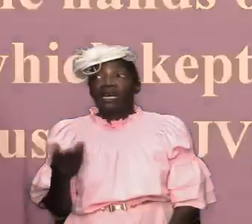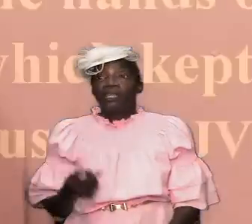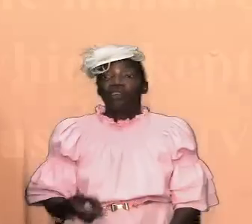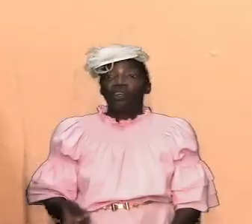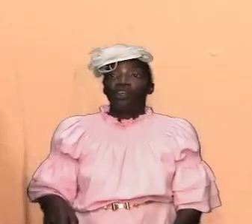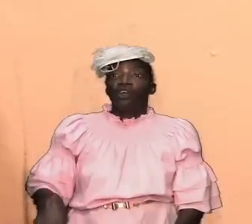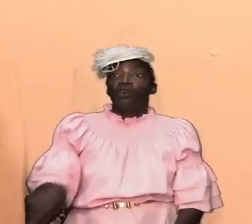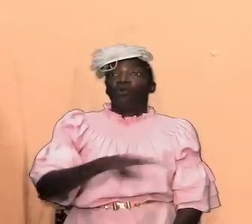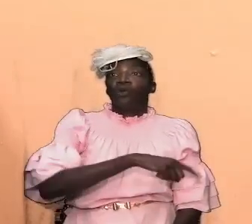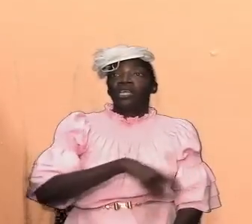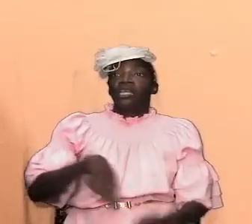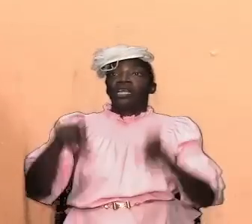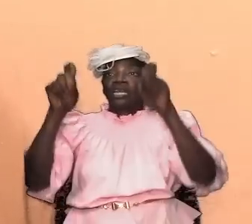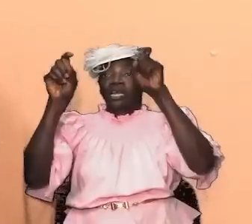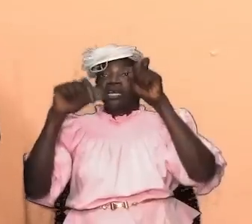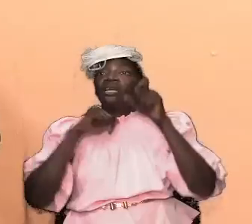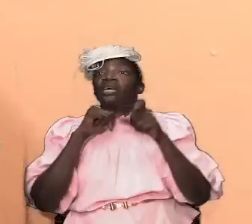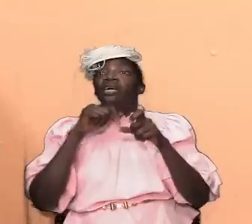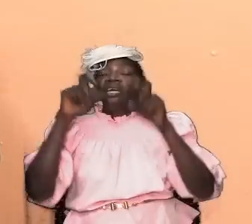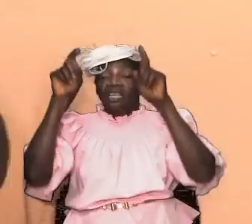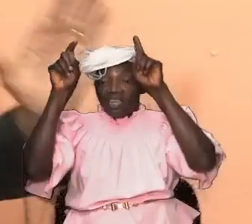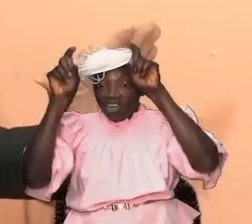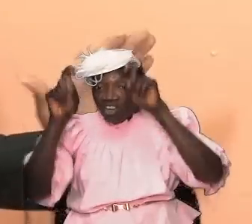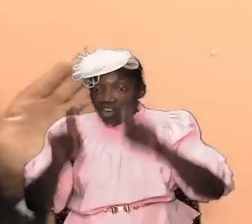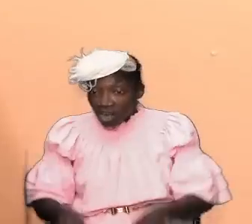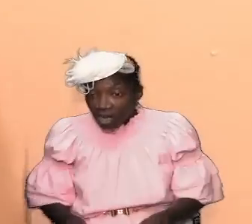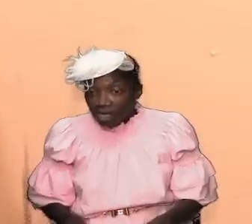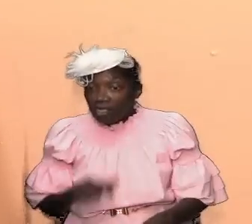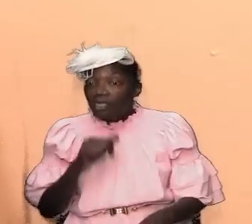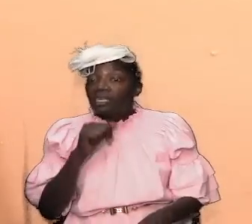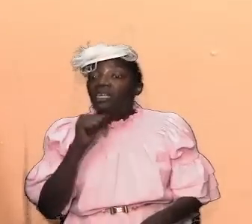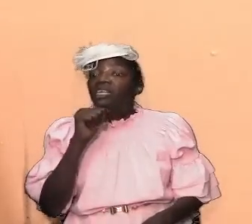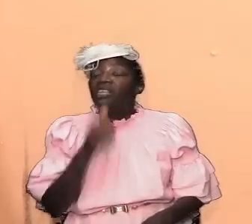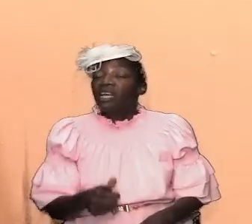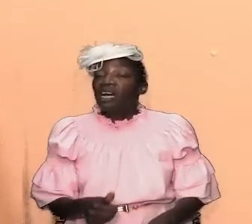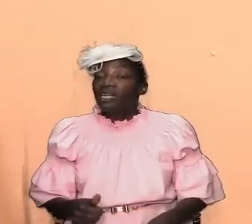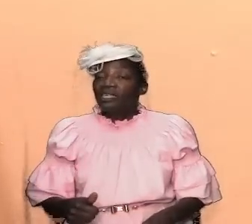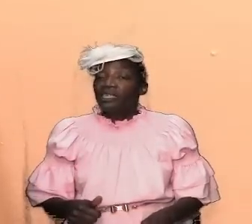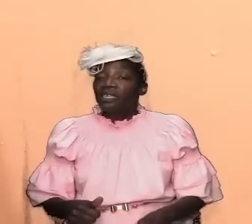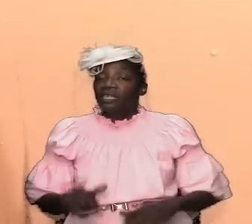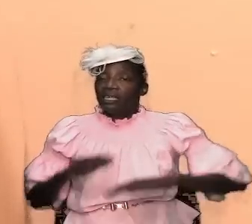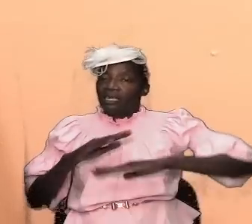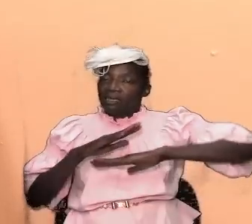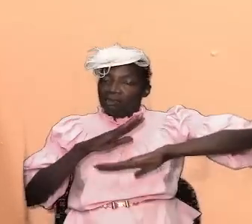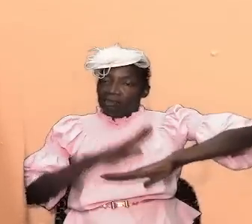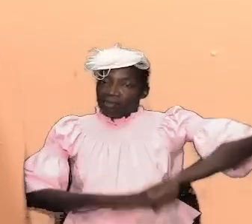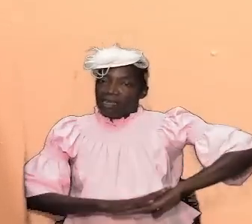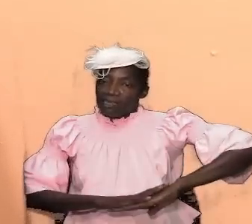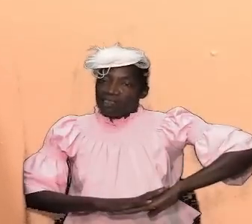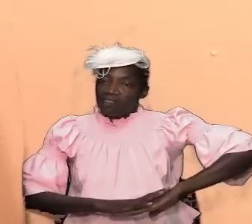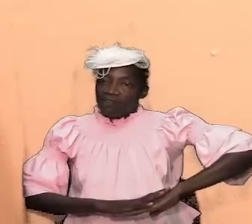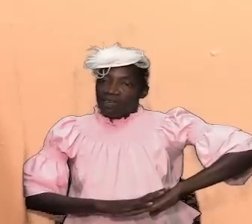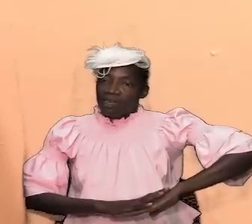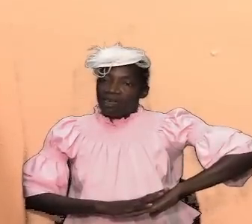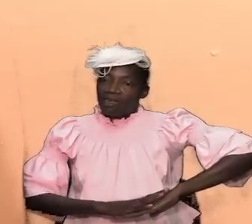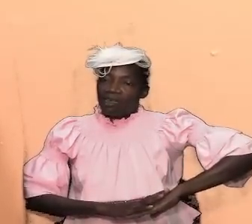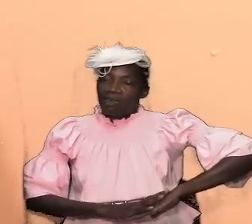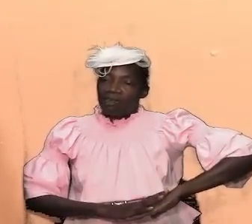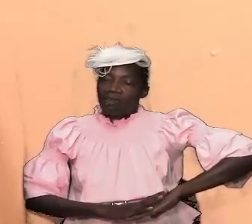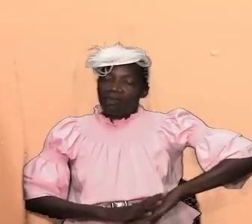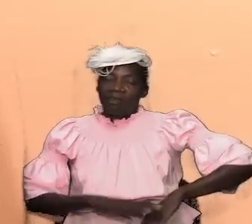must not and we cannot sickle for inferior